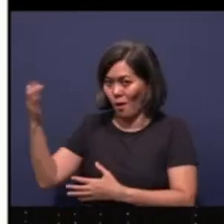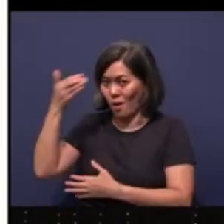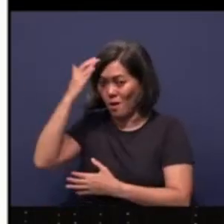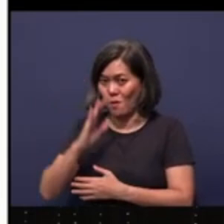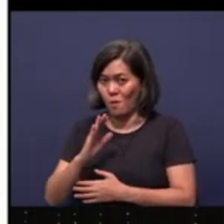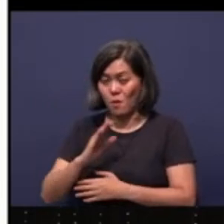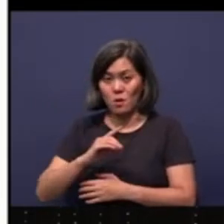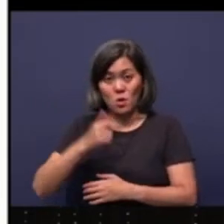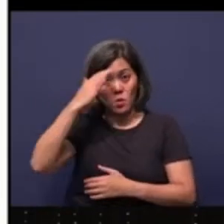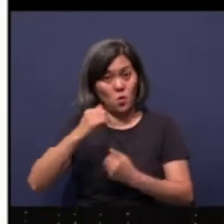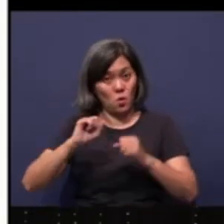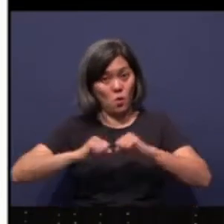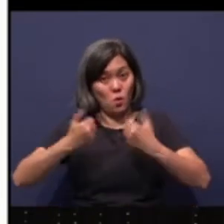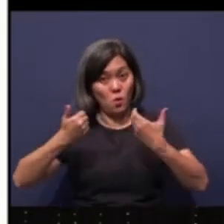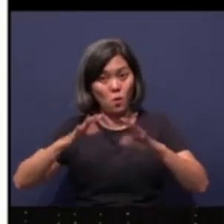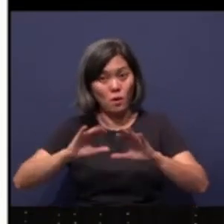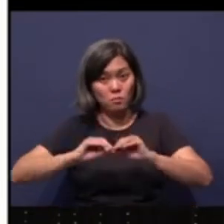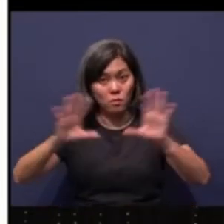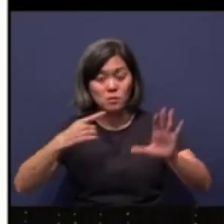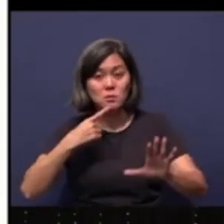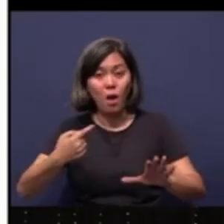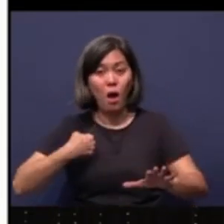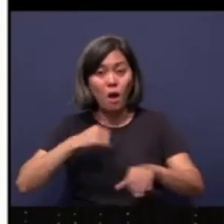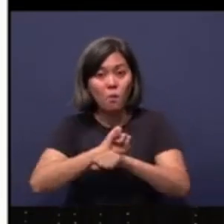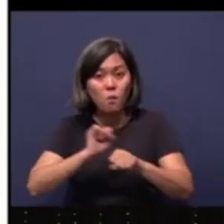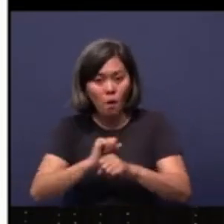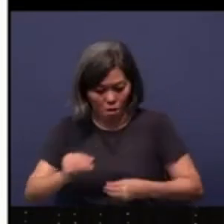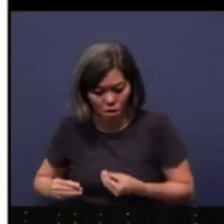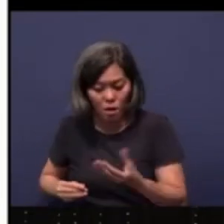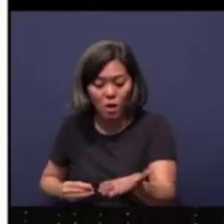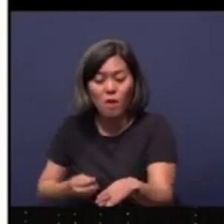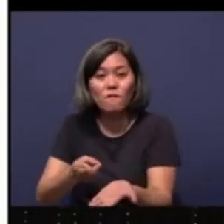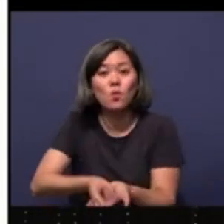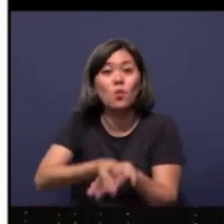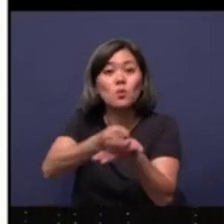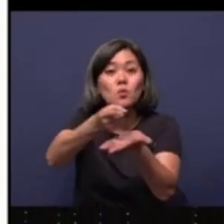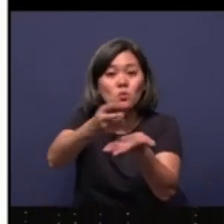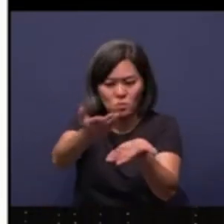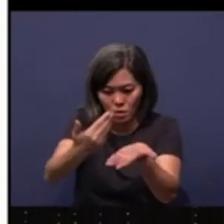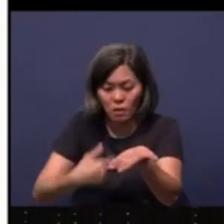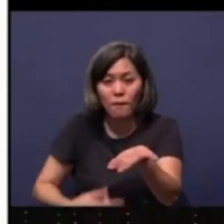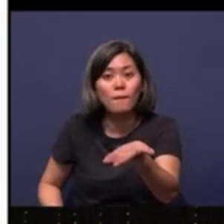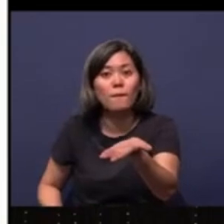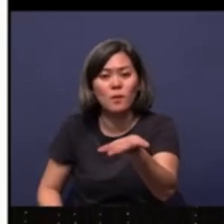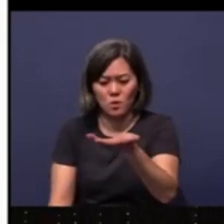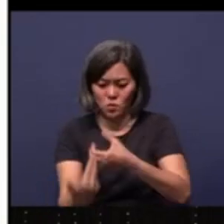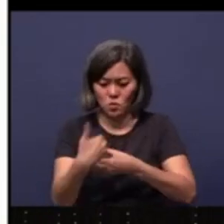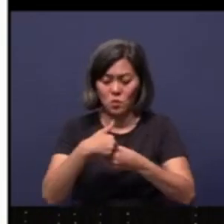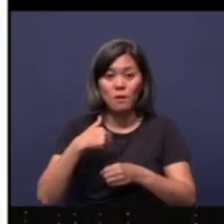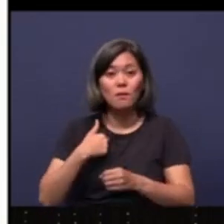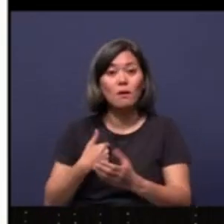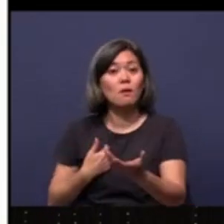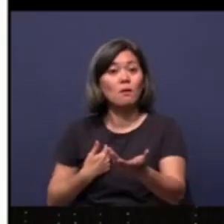I am already at work. I have given you the resources. Will you come and join me?